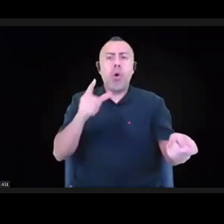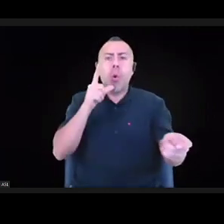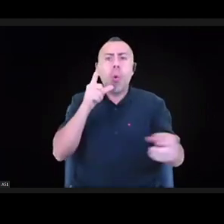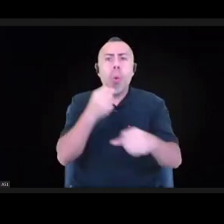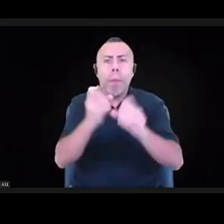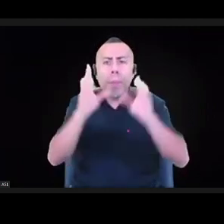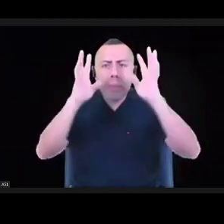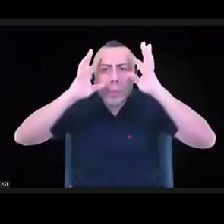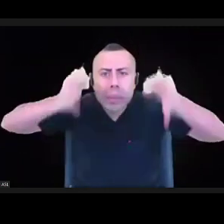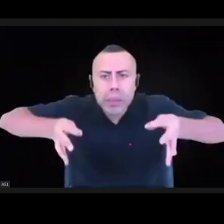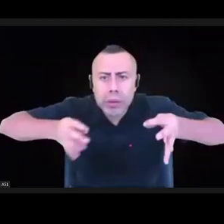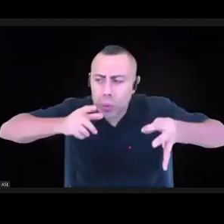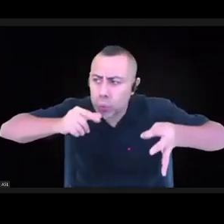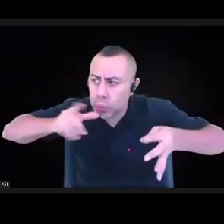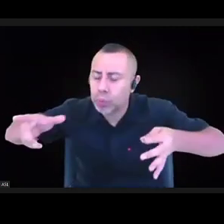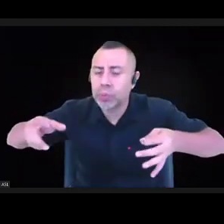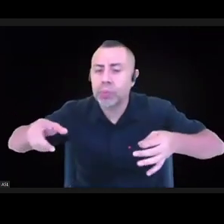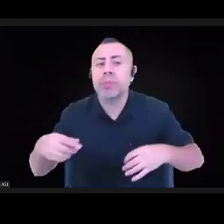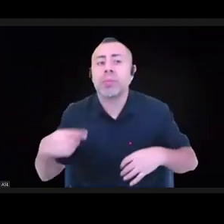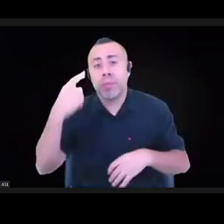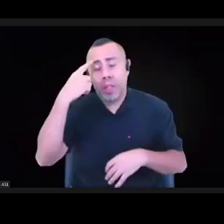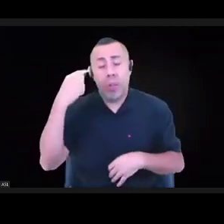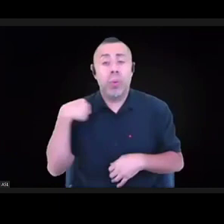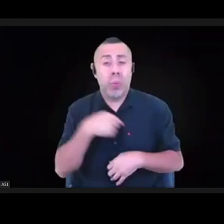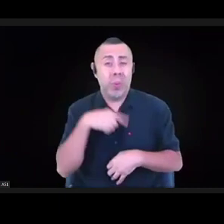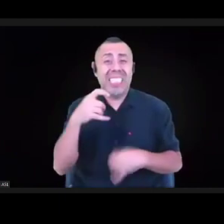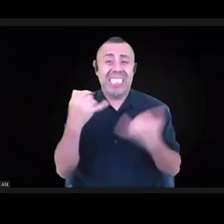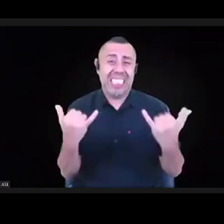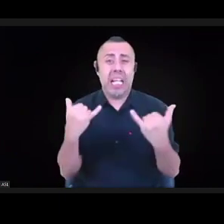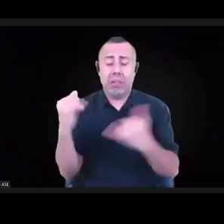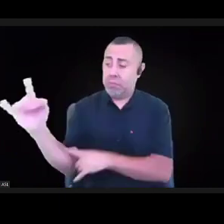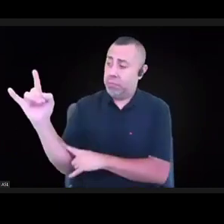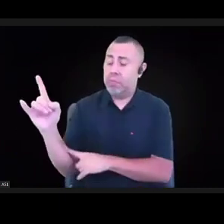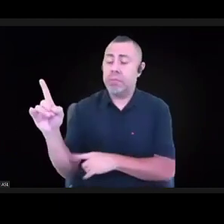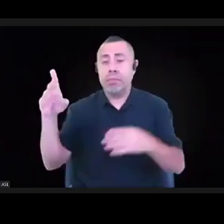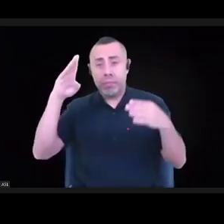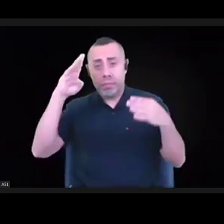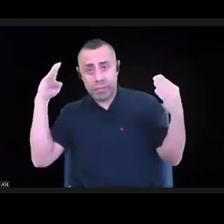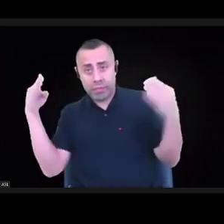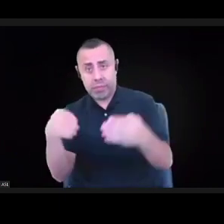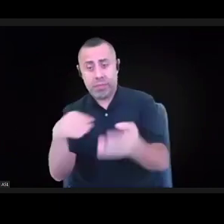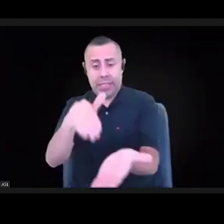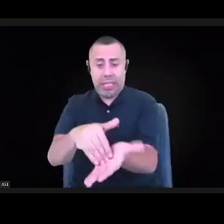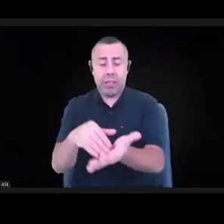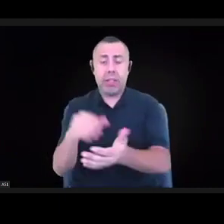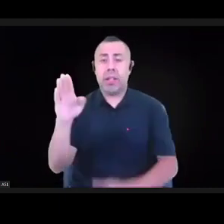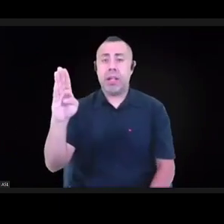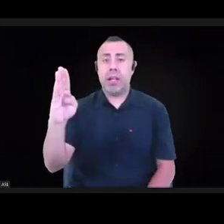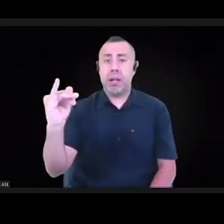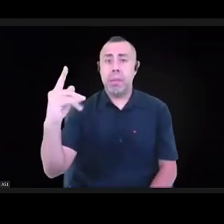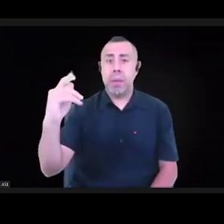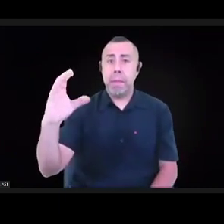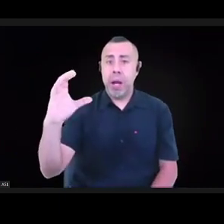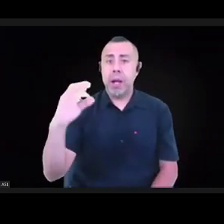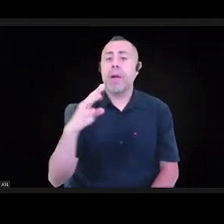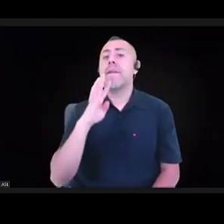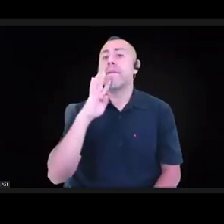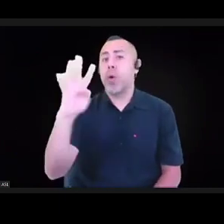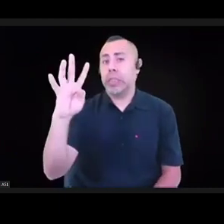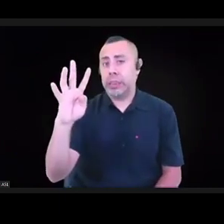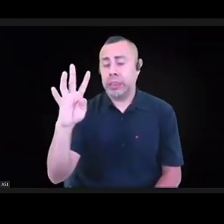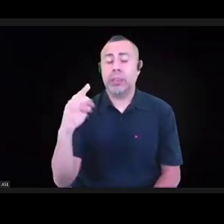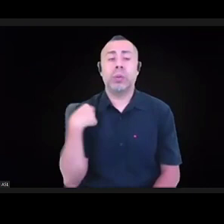meaningfully center BIPOC voices. We need to seed some governance and some power in a meaningful way